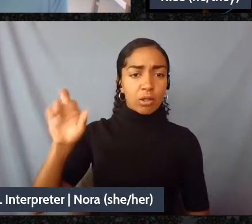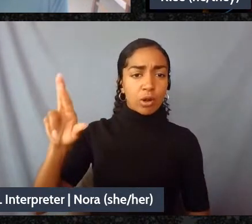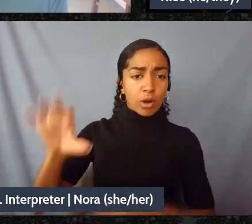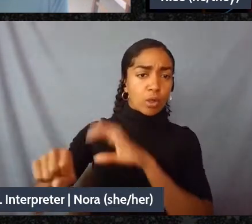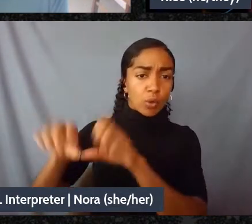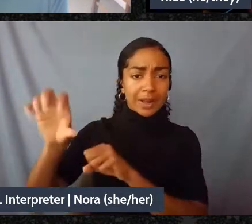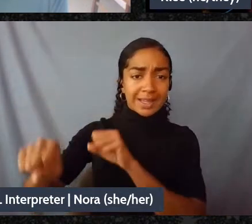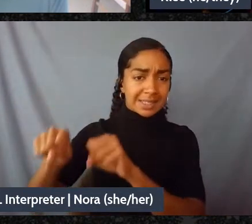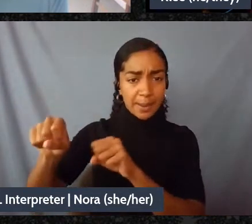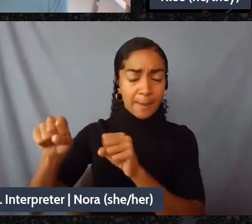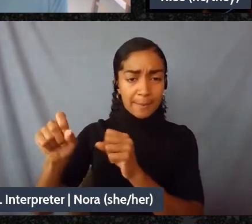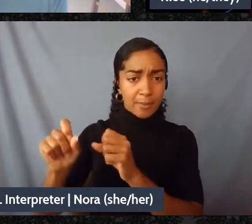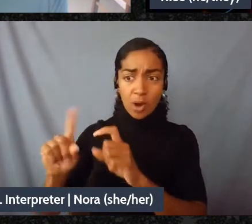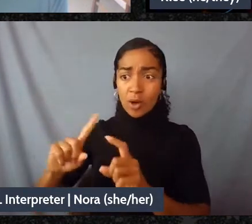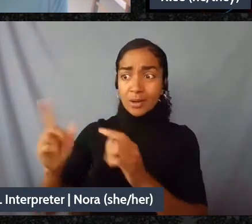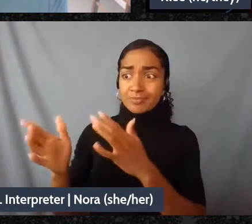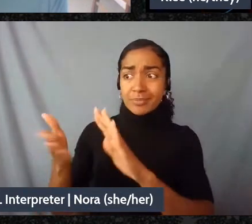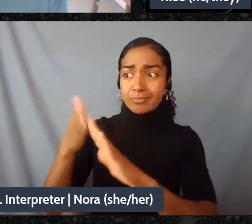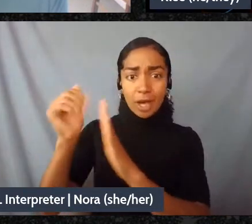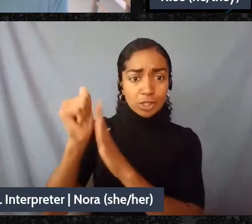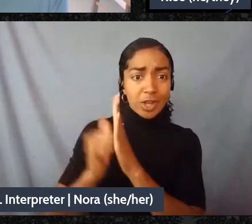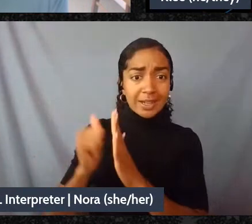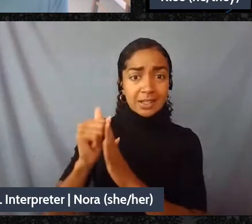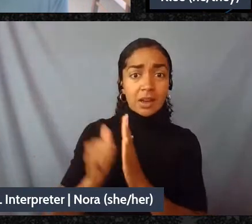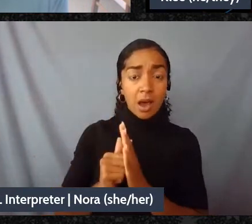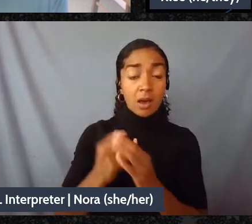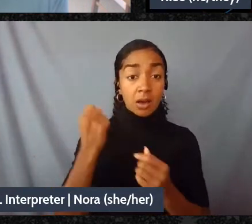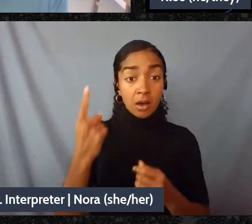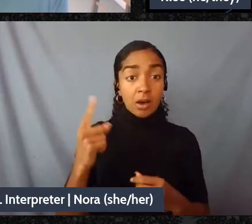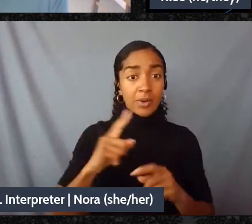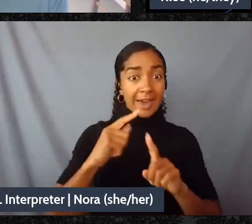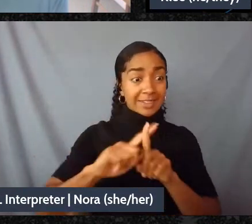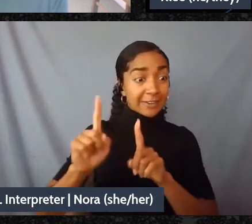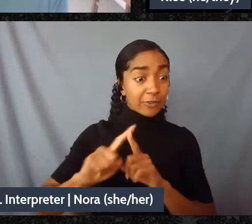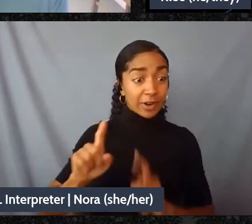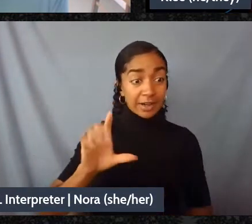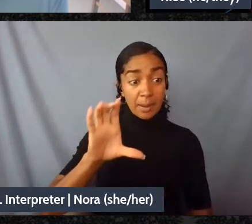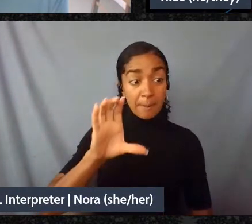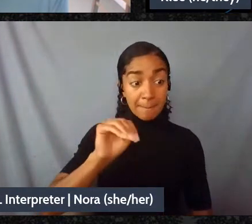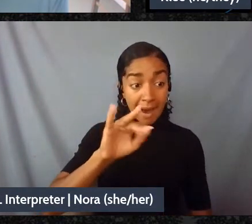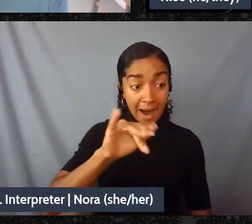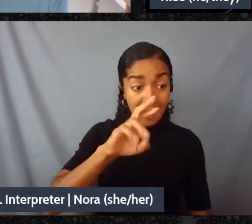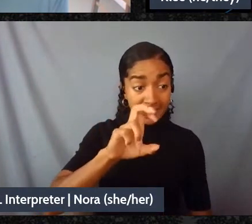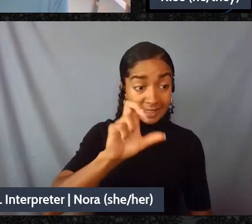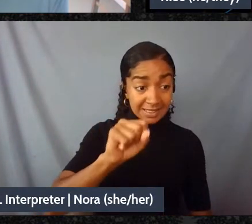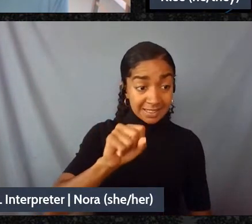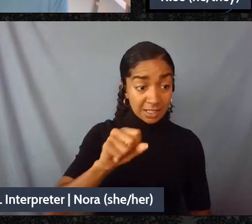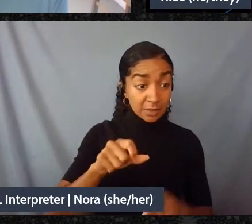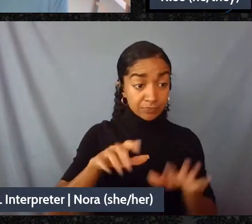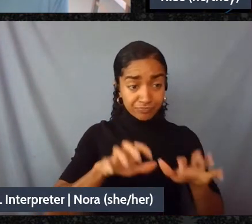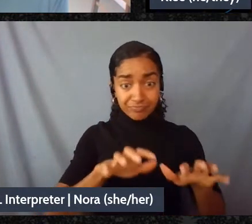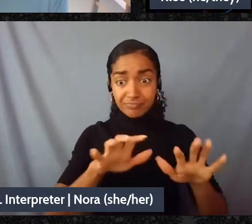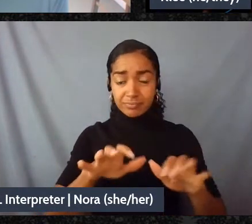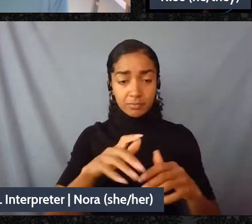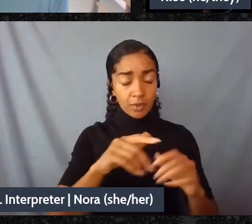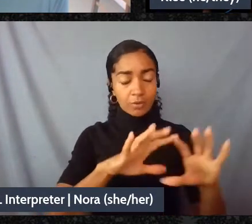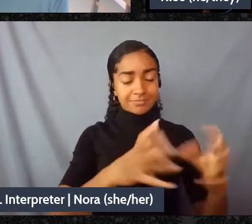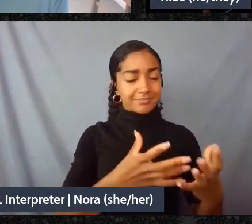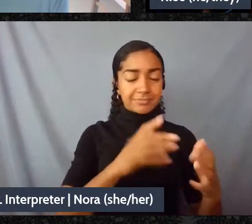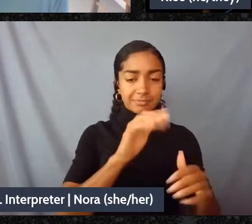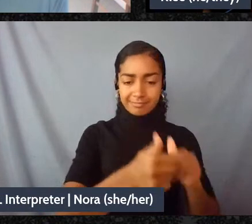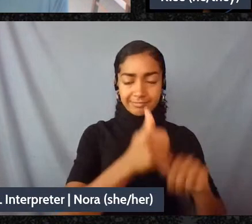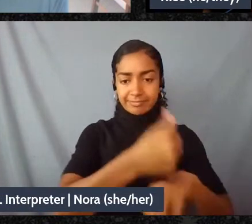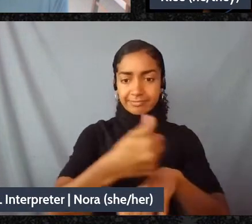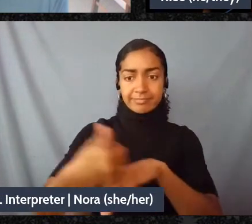22 wells have been closed due to high levels of radioactive pollution. You know, our lands have faced the single largest nuclear